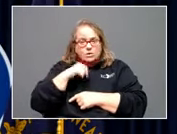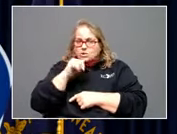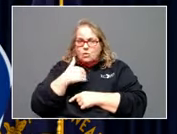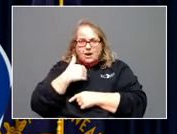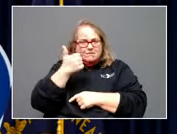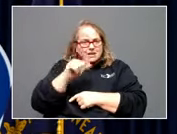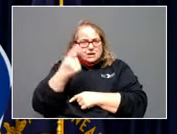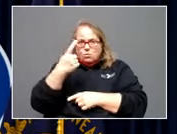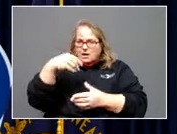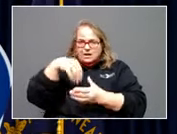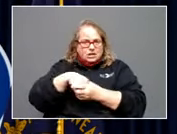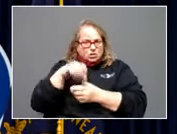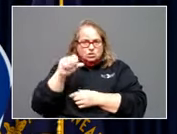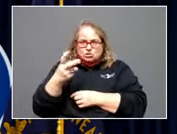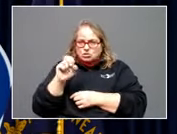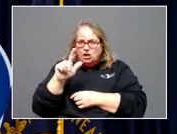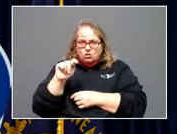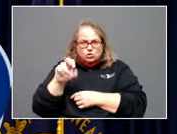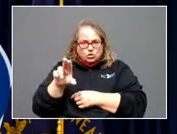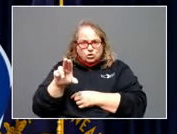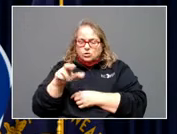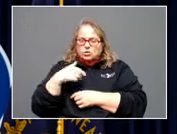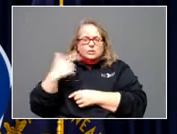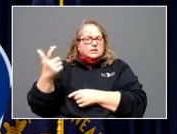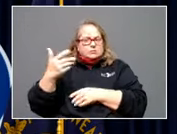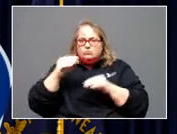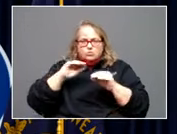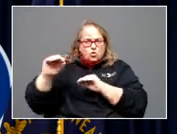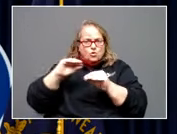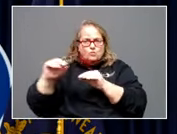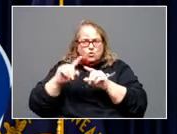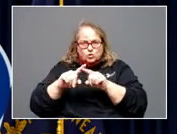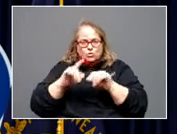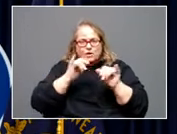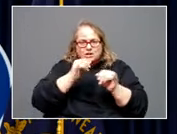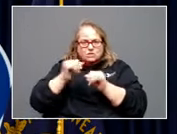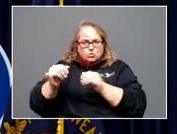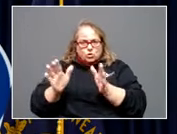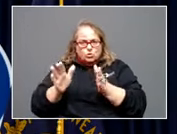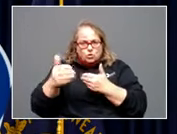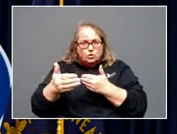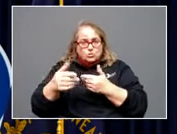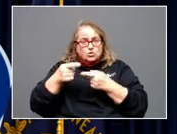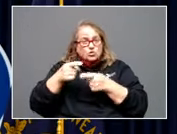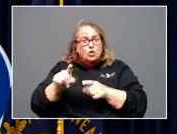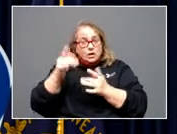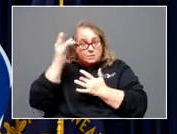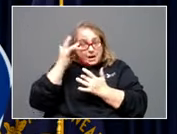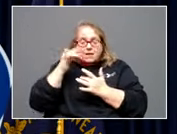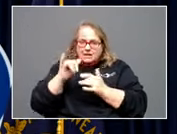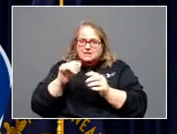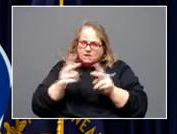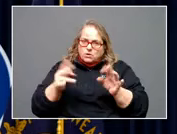shelter. What that means is we got them in individual rooms. And during a pandemic, that's really important. We knew one of the most important things